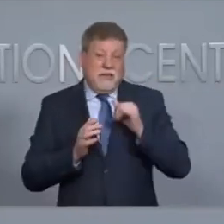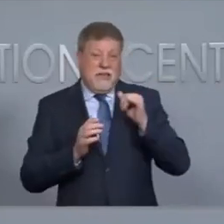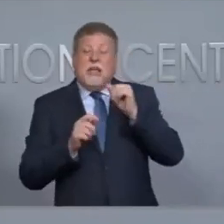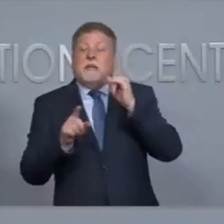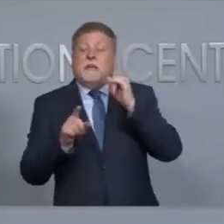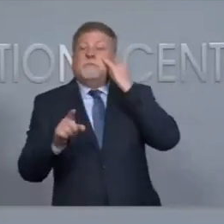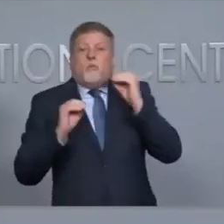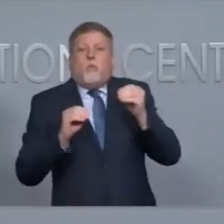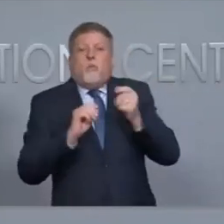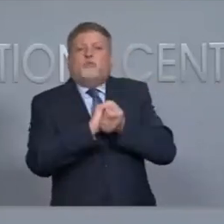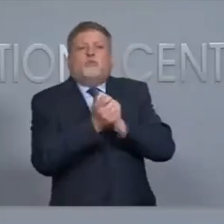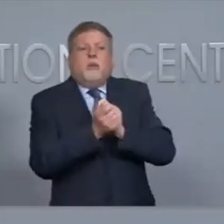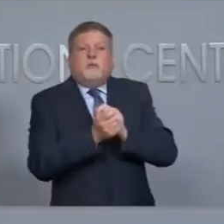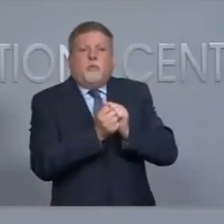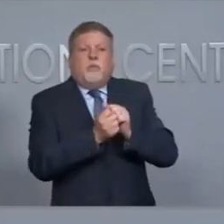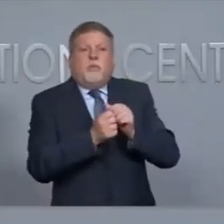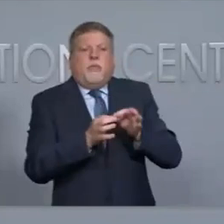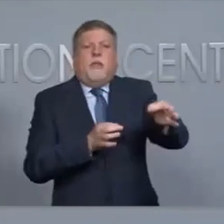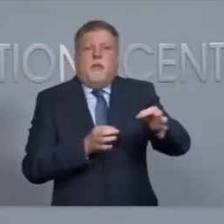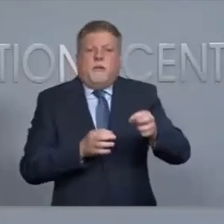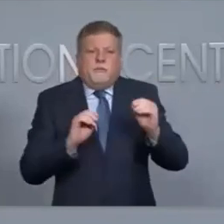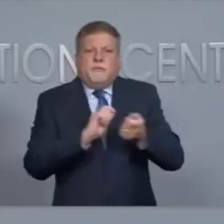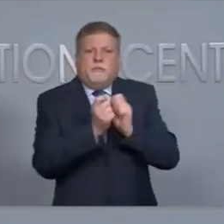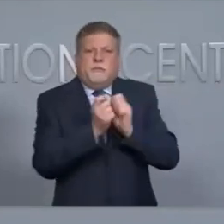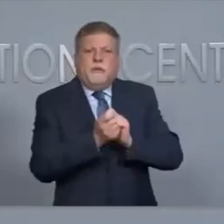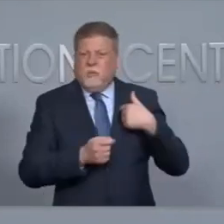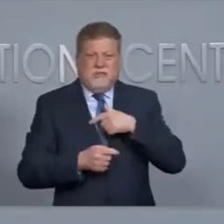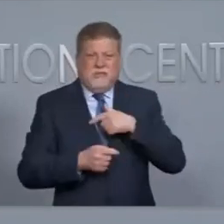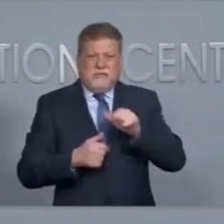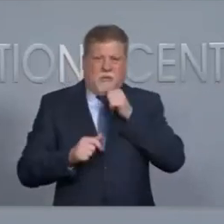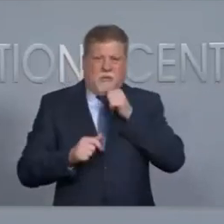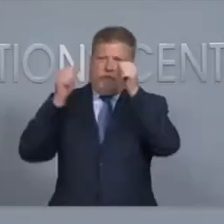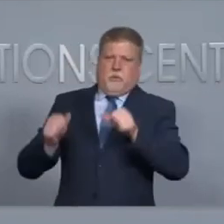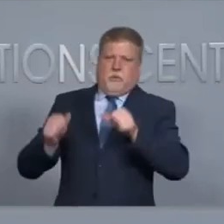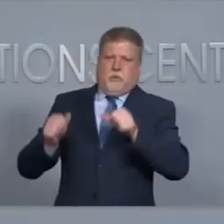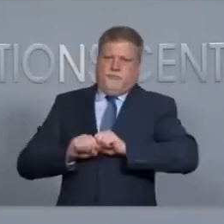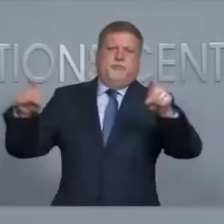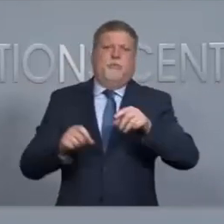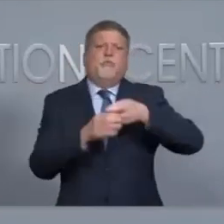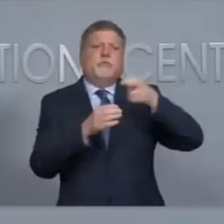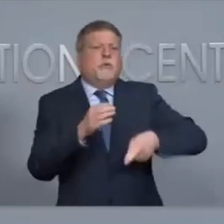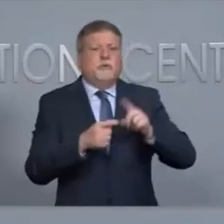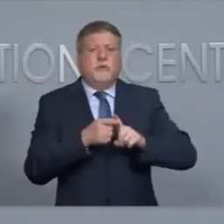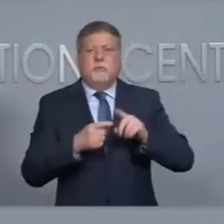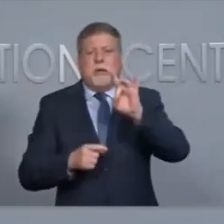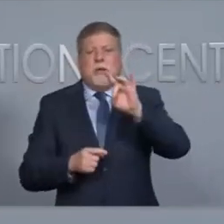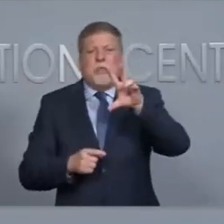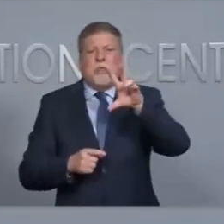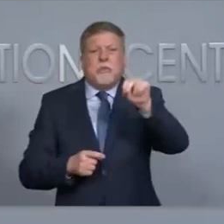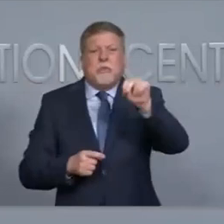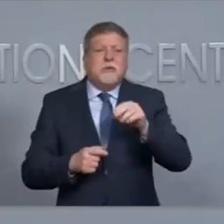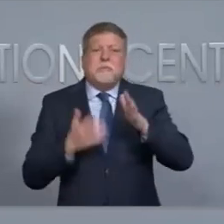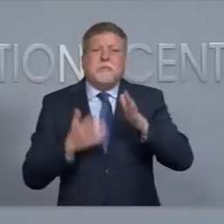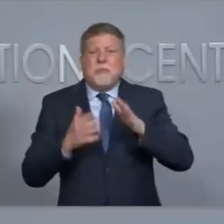election day results are not going to be posted until probably 830 maybe the earliest